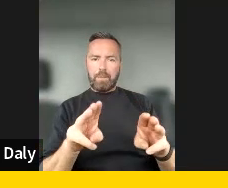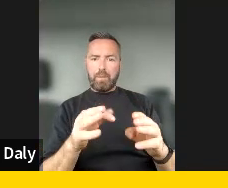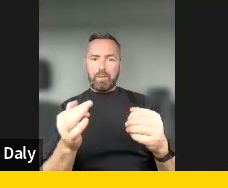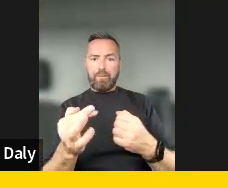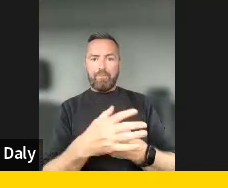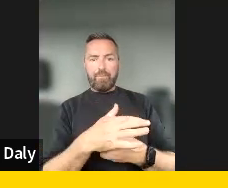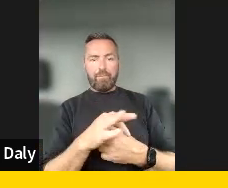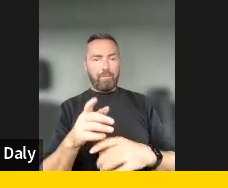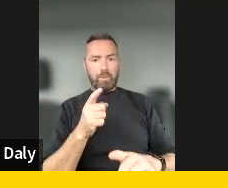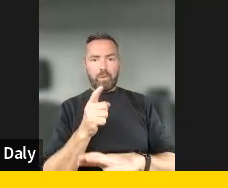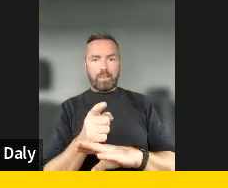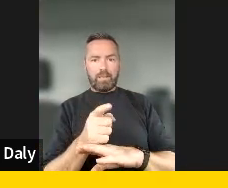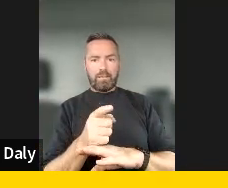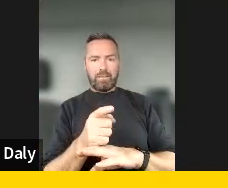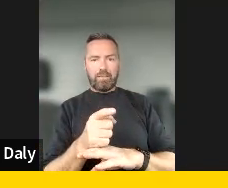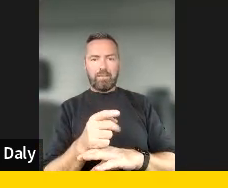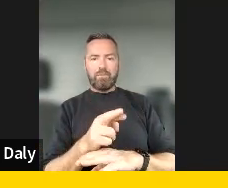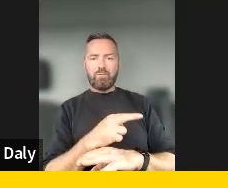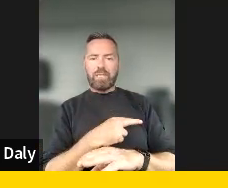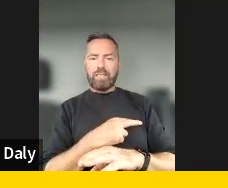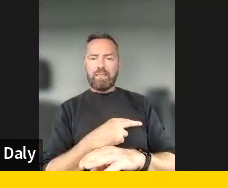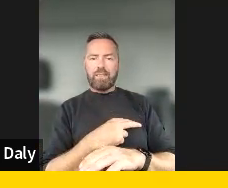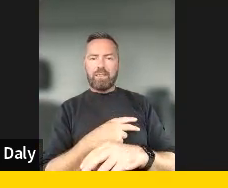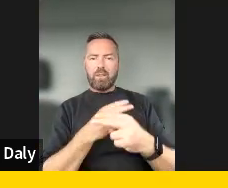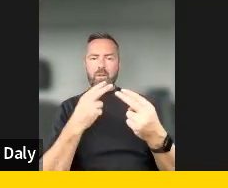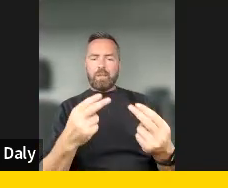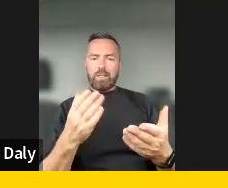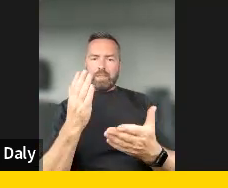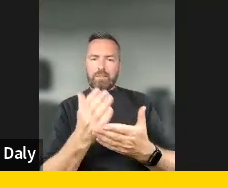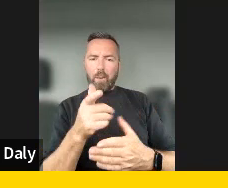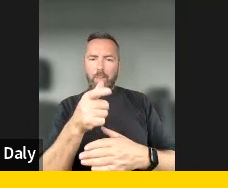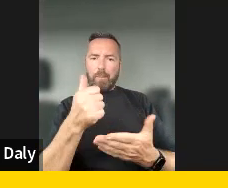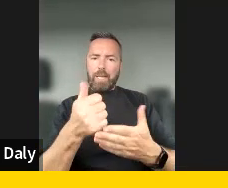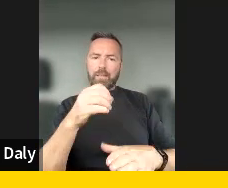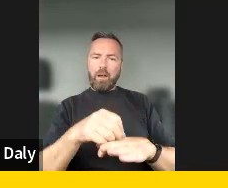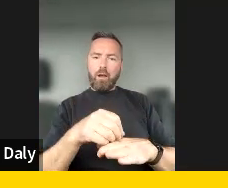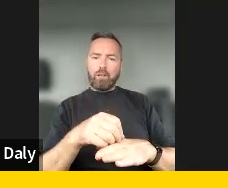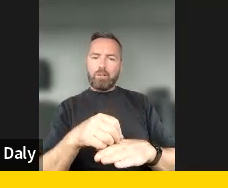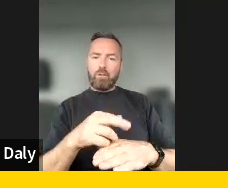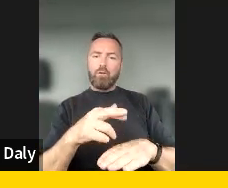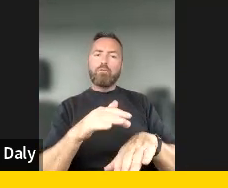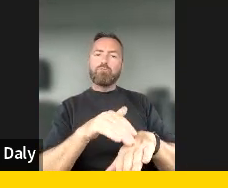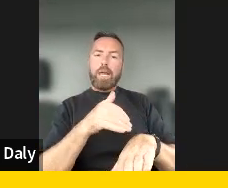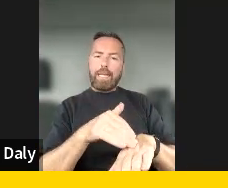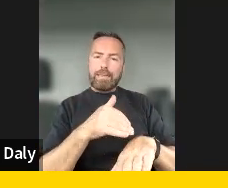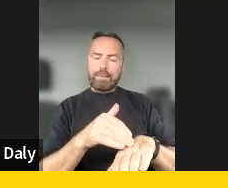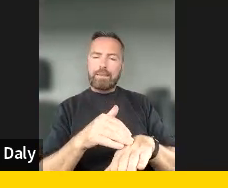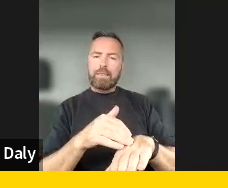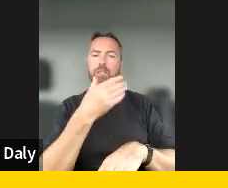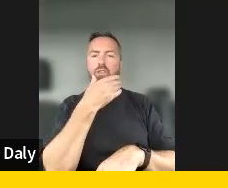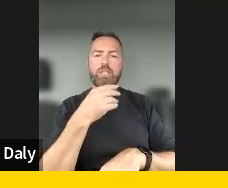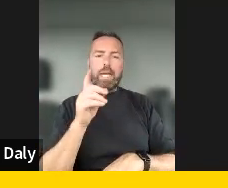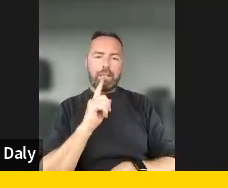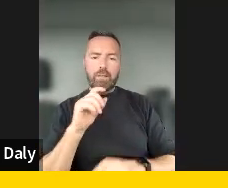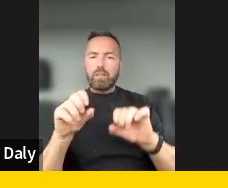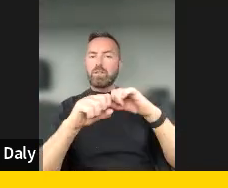denigrates people based on their race, ethnicity, gender, and social status. And this is also a very big topic.